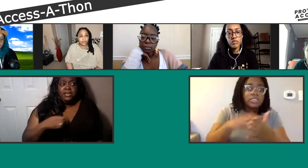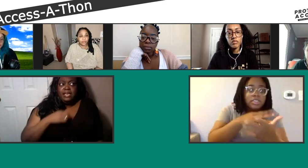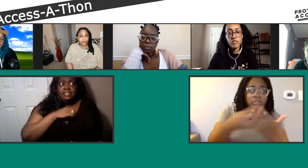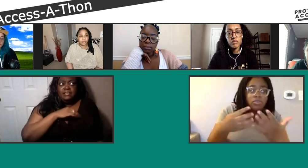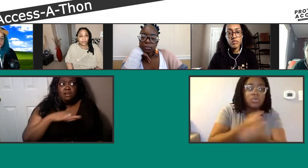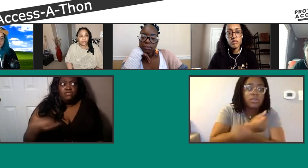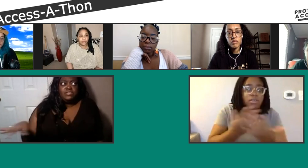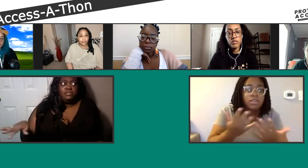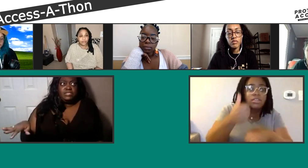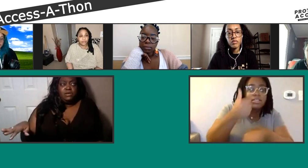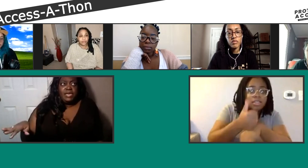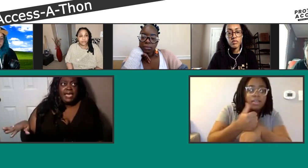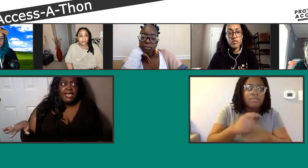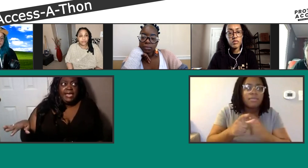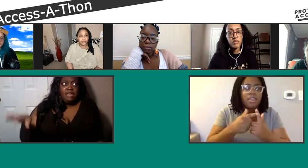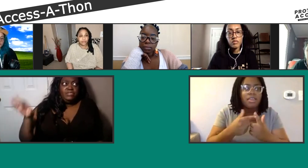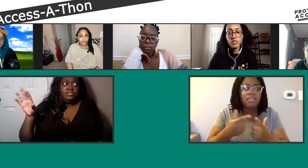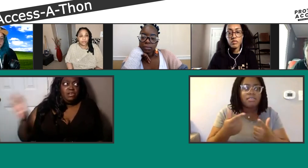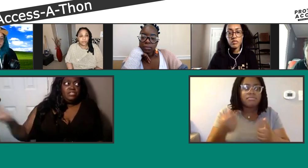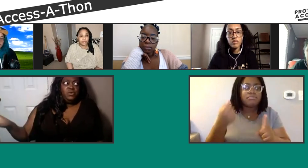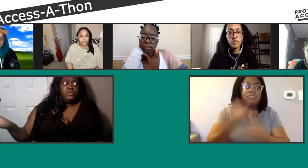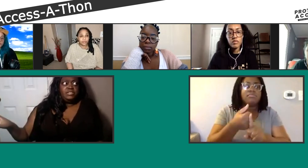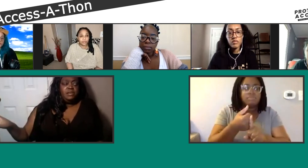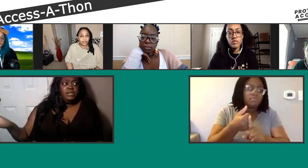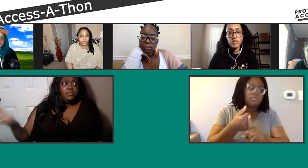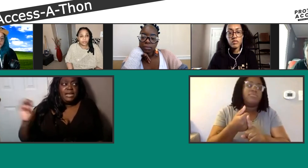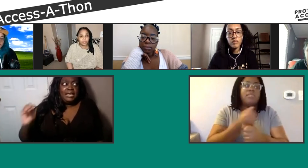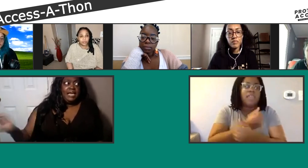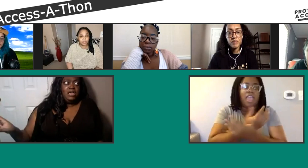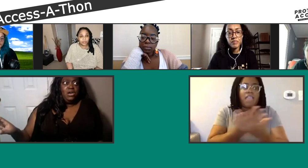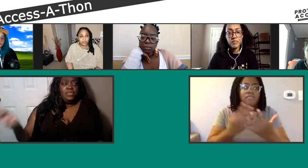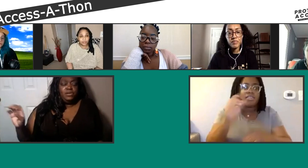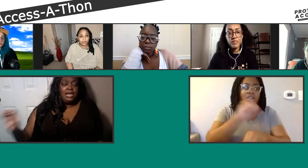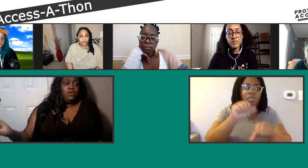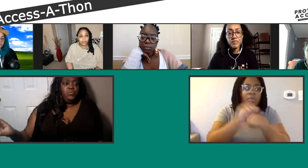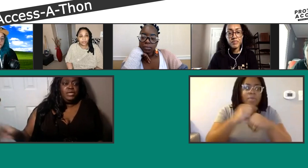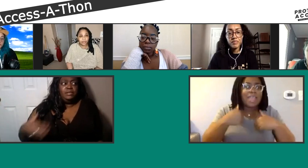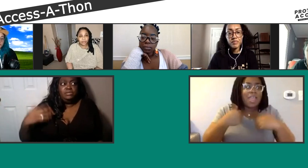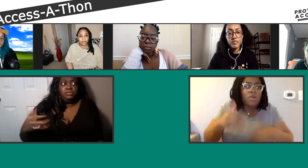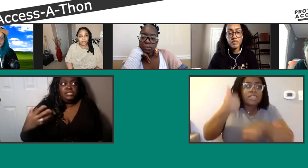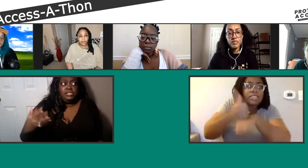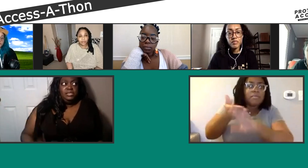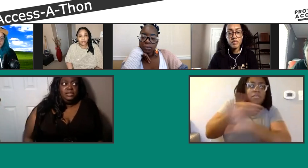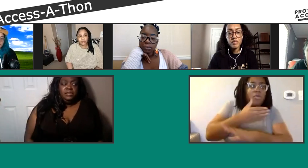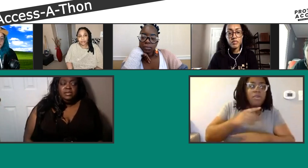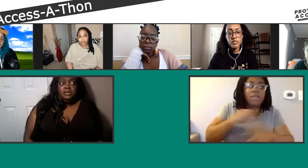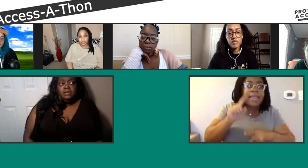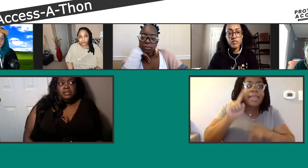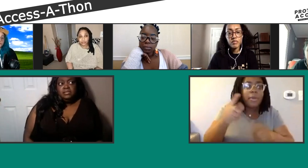there. And then all of a sudden it was like, okay, I have these, all these appointments coming up and I can't go and they're not open. And it was really